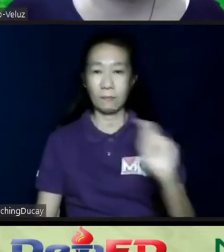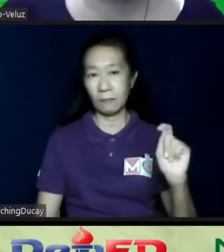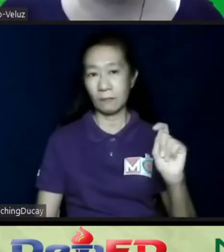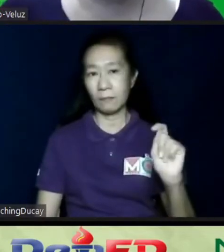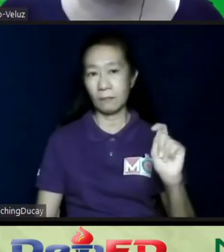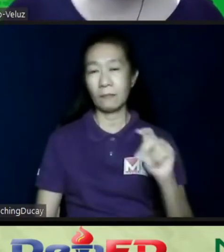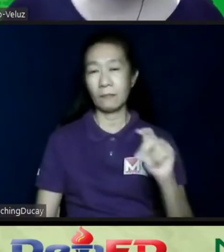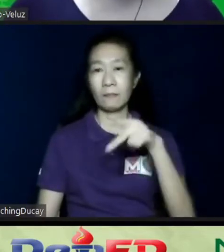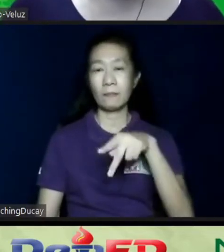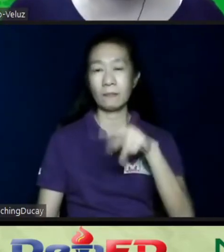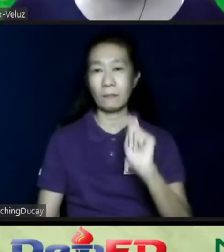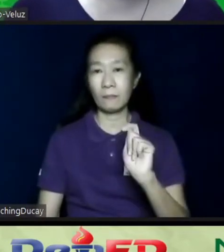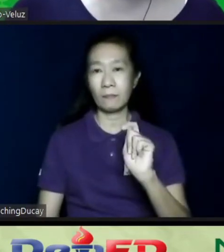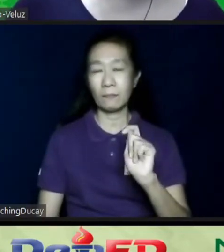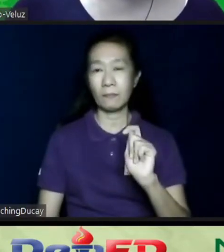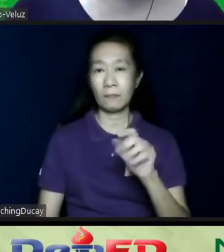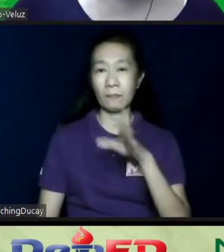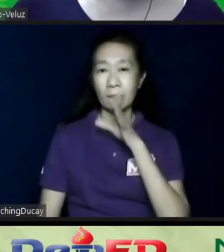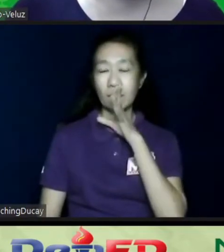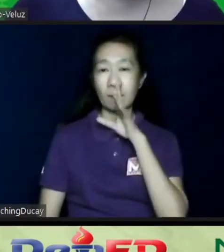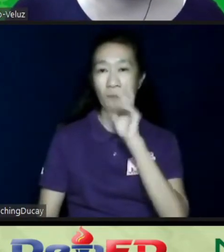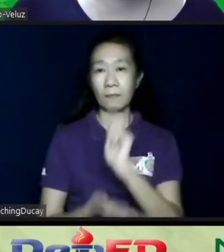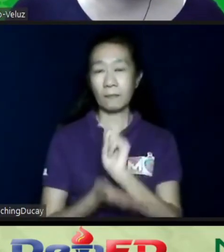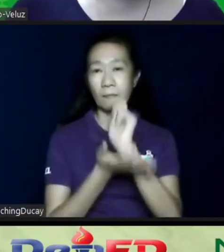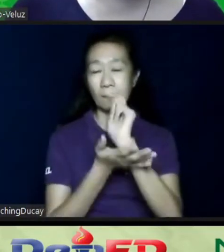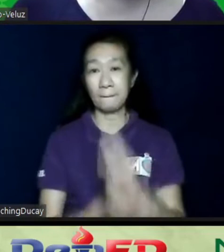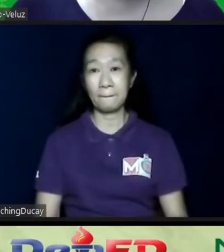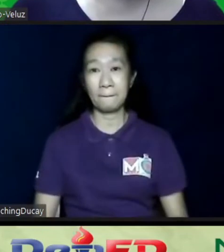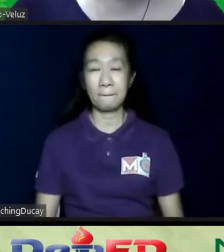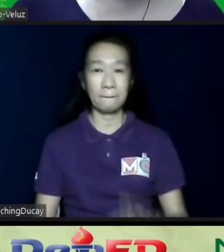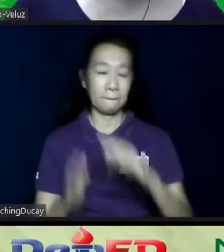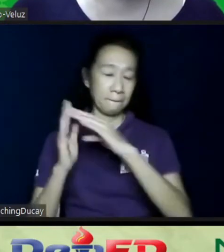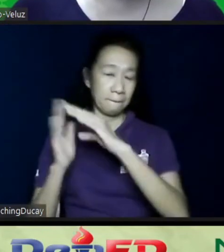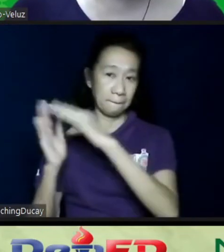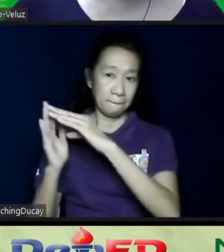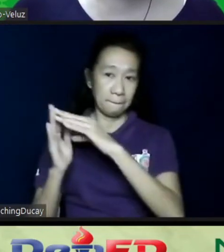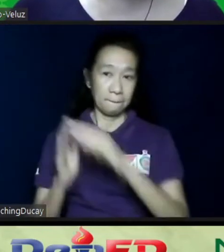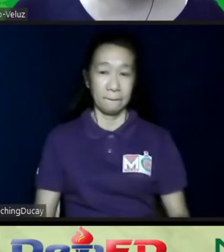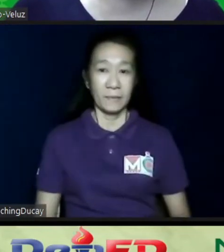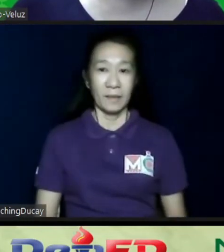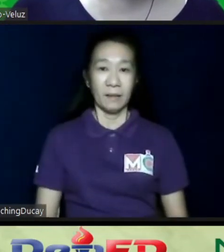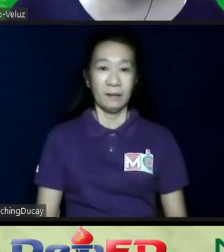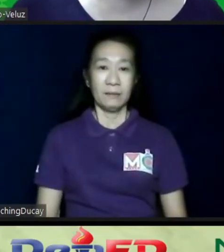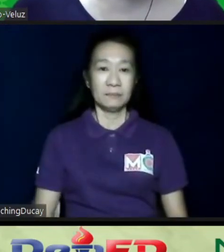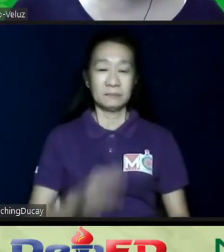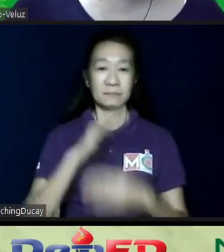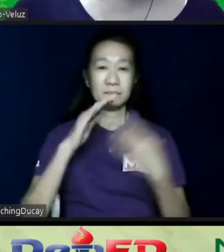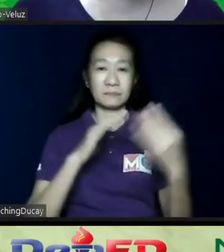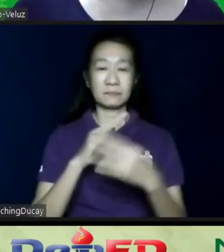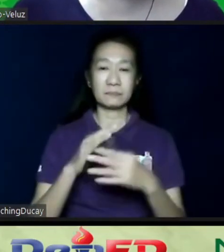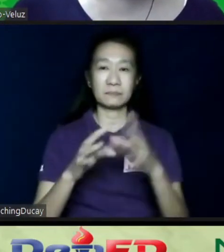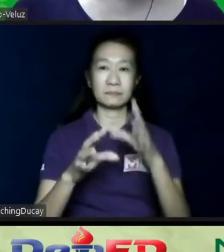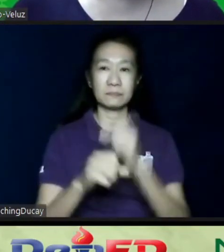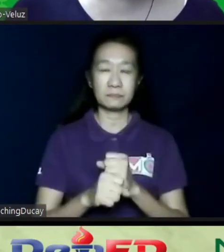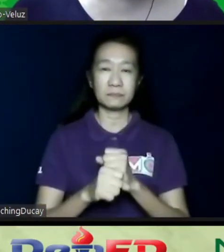physical therapist, and speech therapist, the city basically hired a